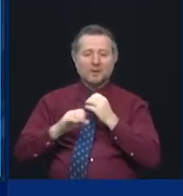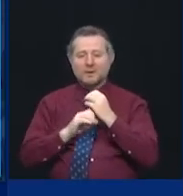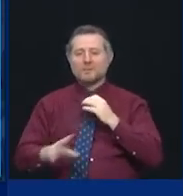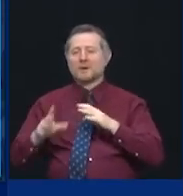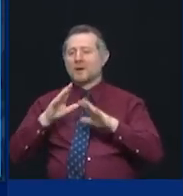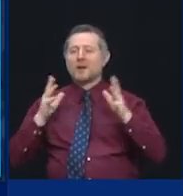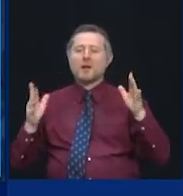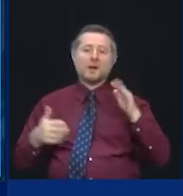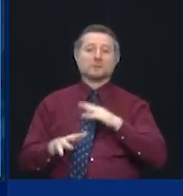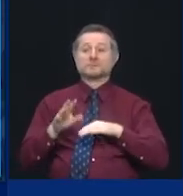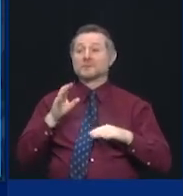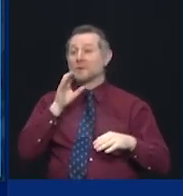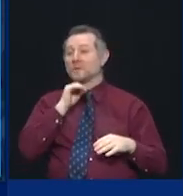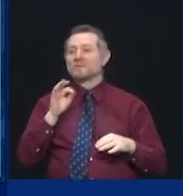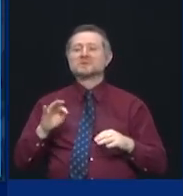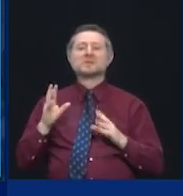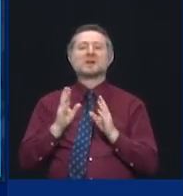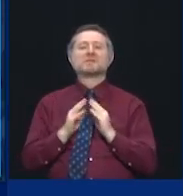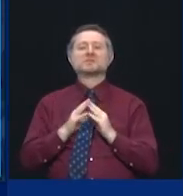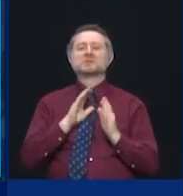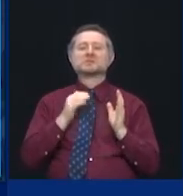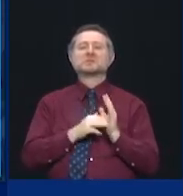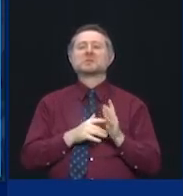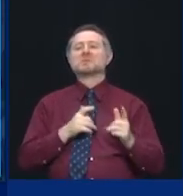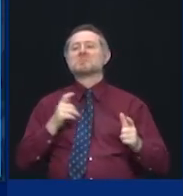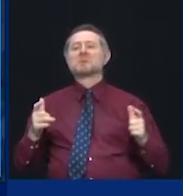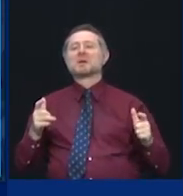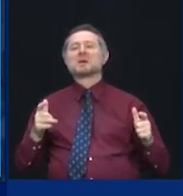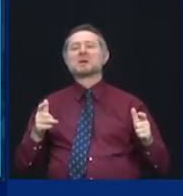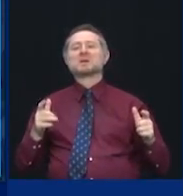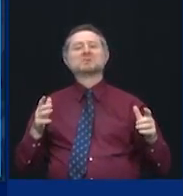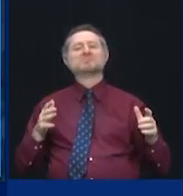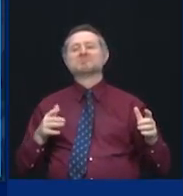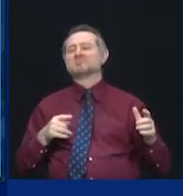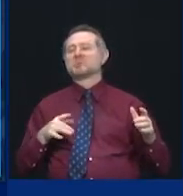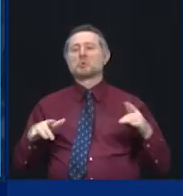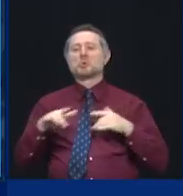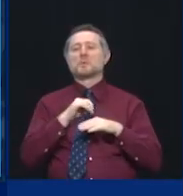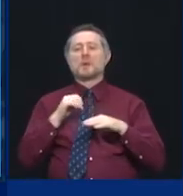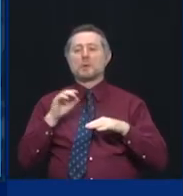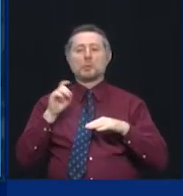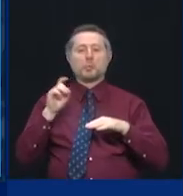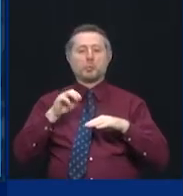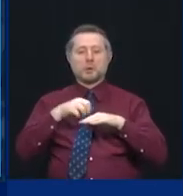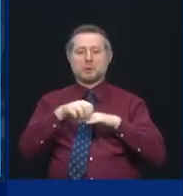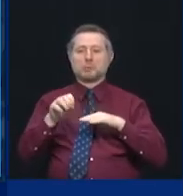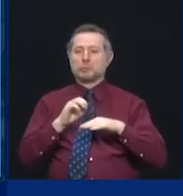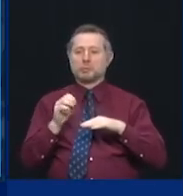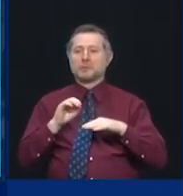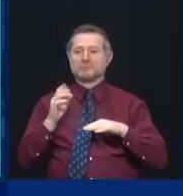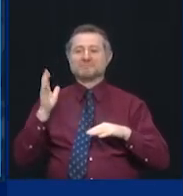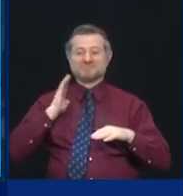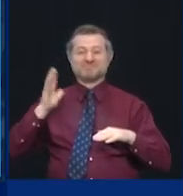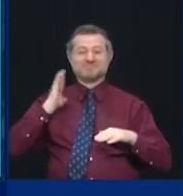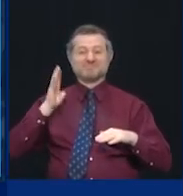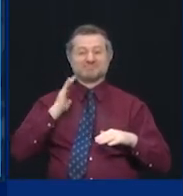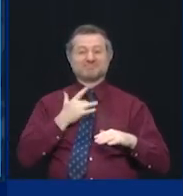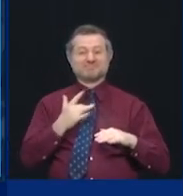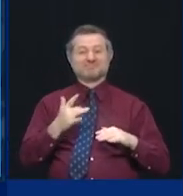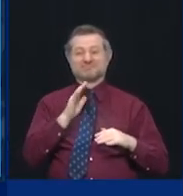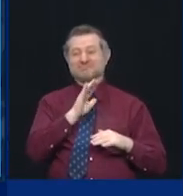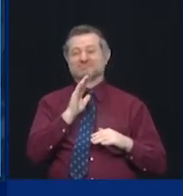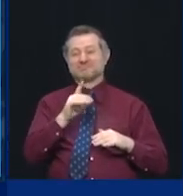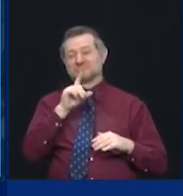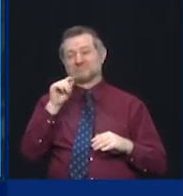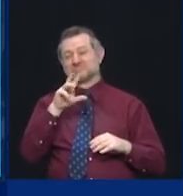convention center with massive open space, which is what convention centers were 20, 30